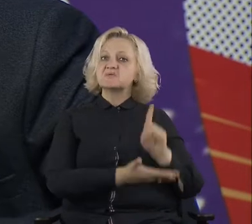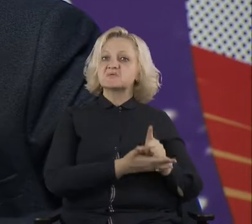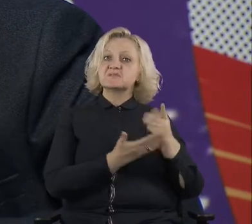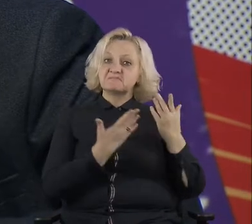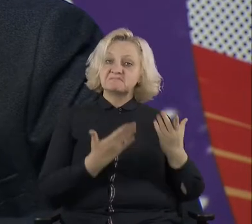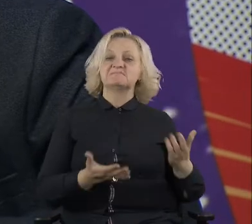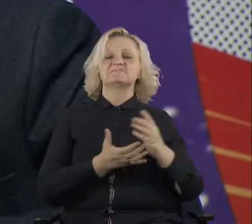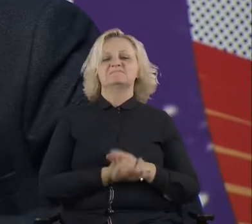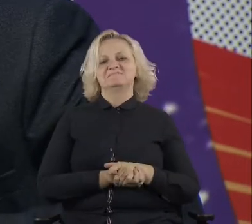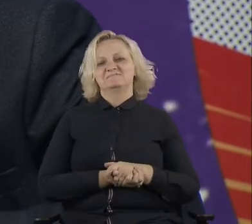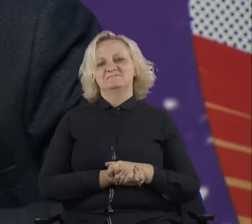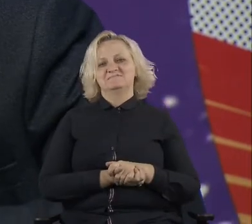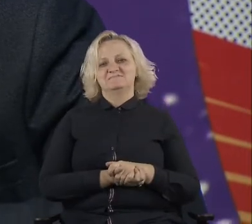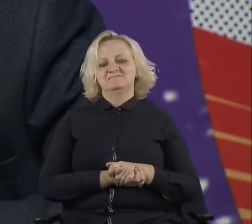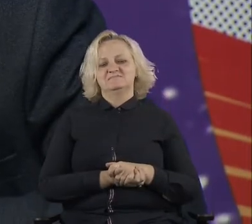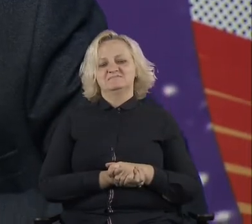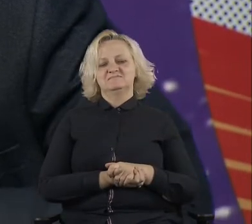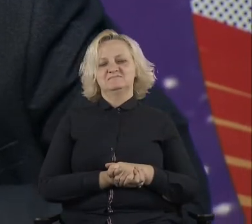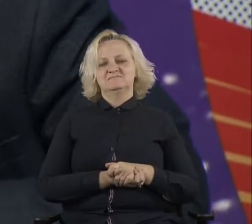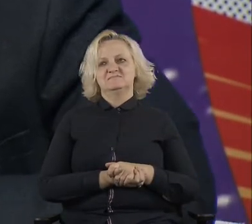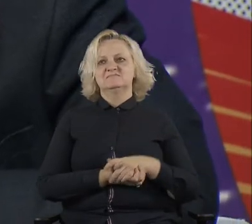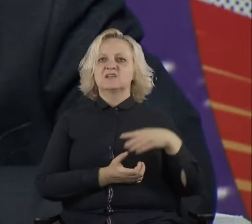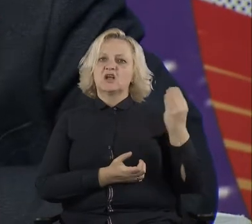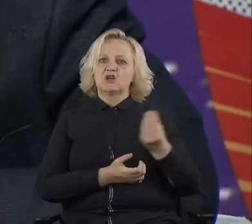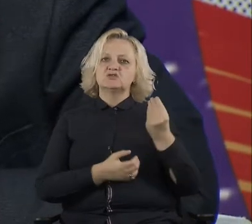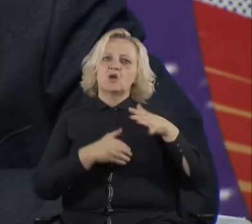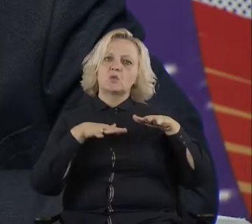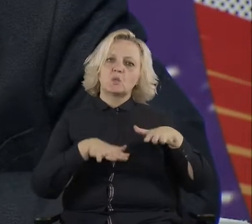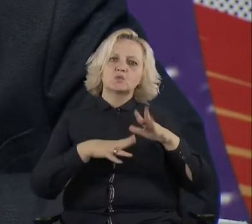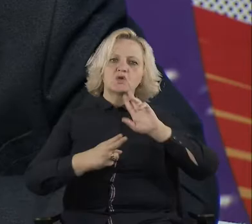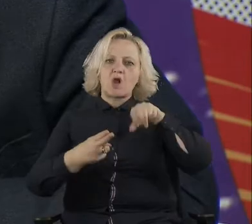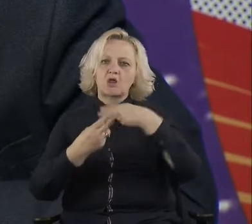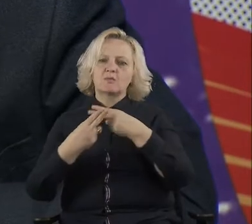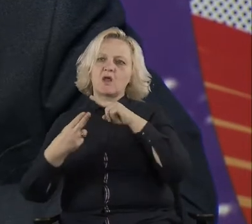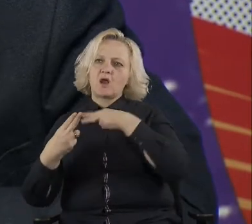there were a number of, uh, very interesting, uh, answers, uh, about, um,